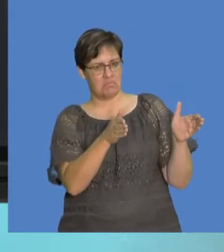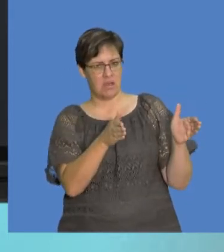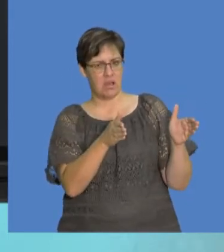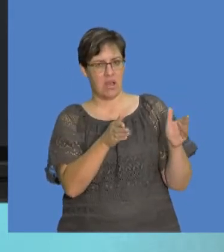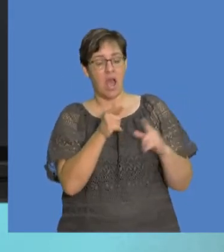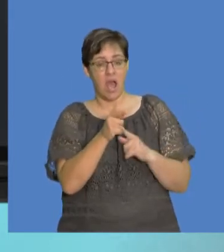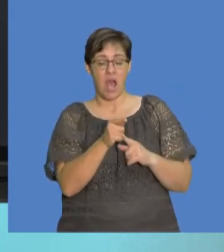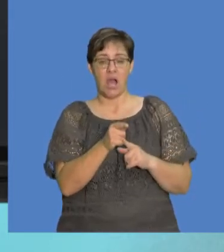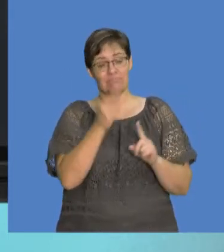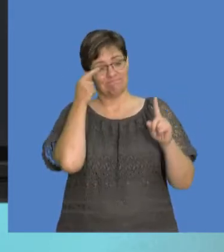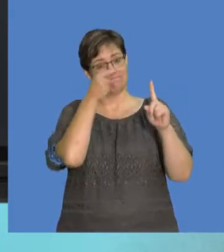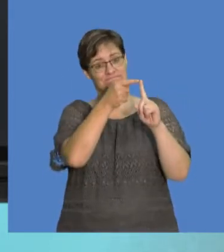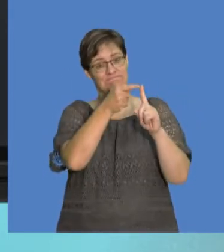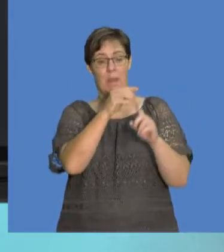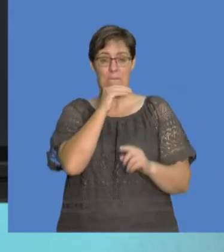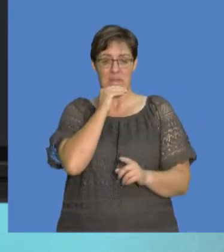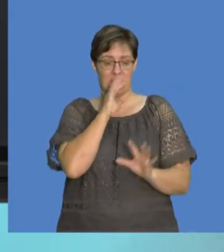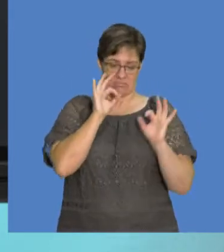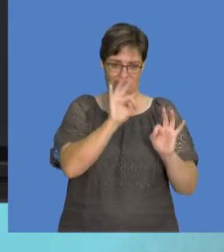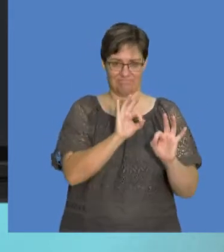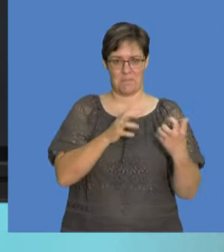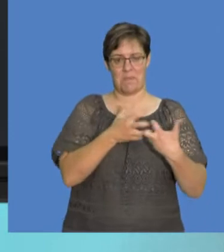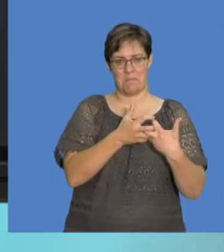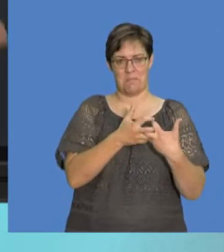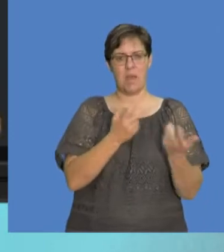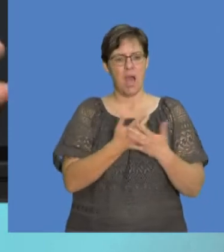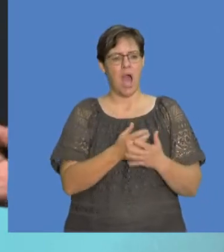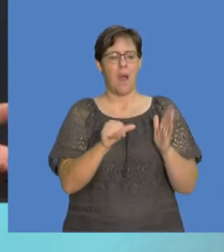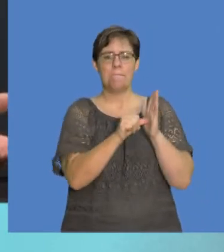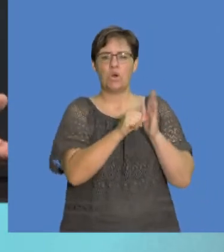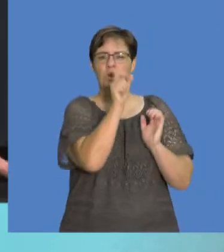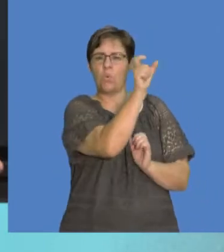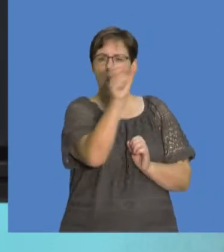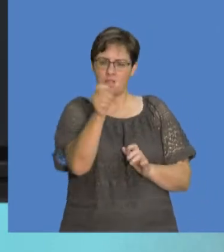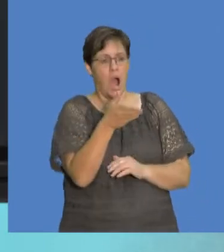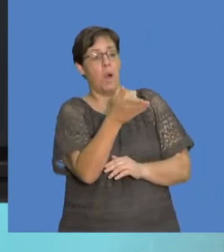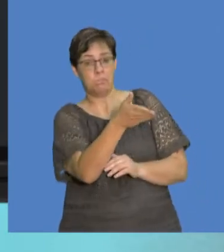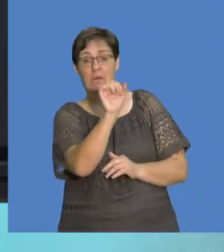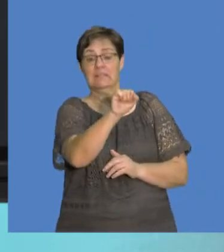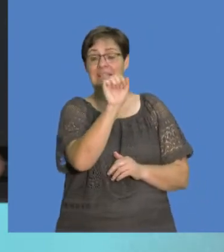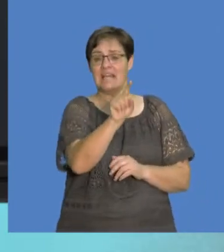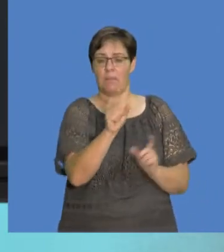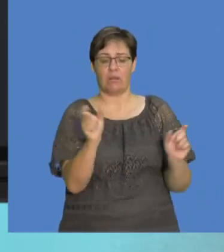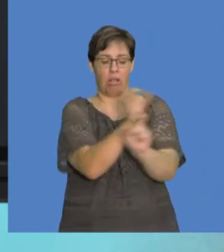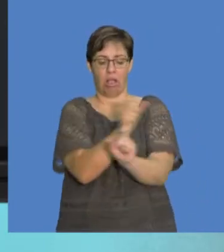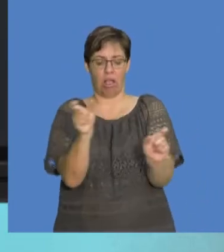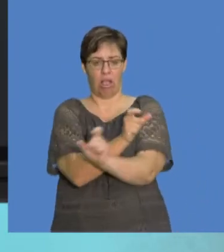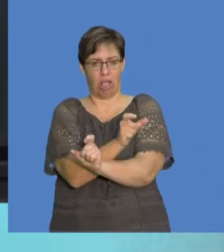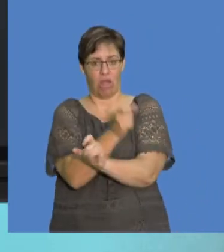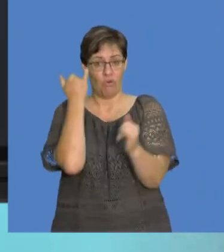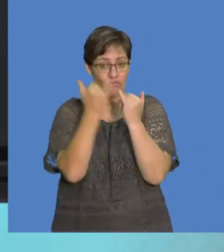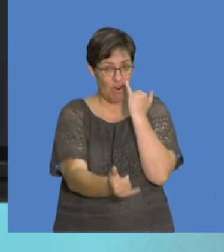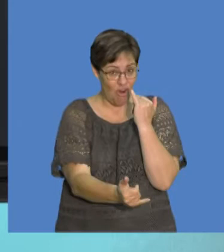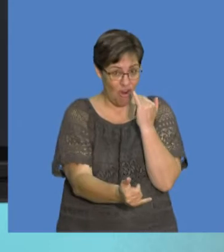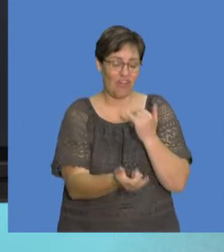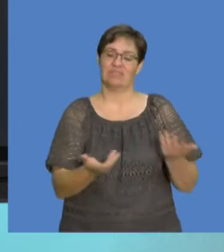the correct or the intended scientific meaning. Sometimes you may have the correct key words, but if the word order in which you put them or